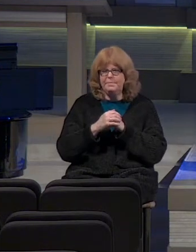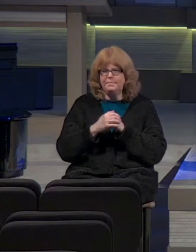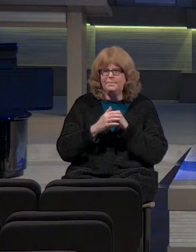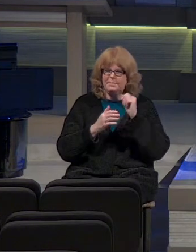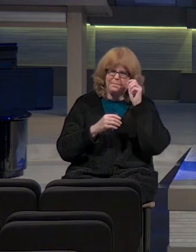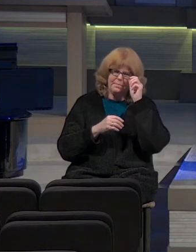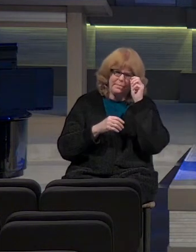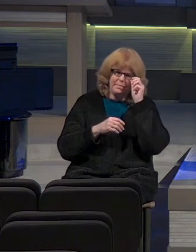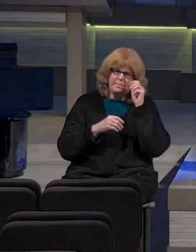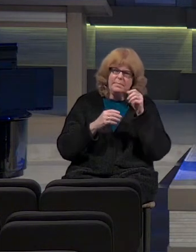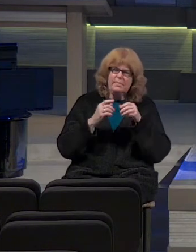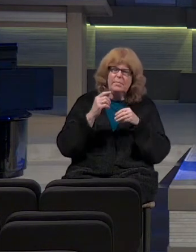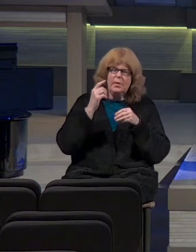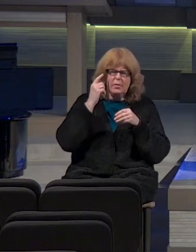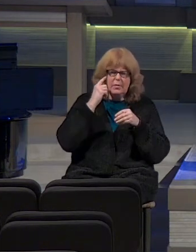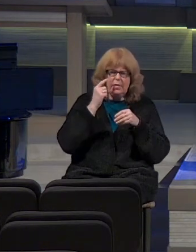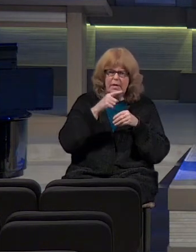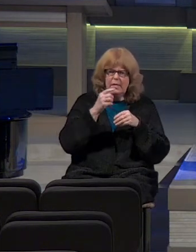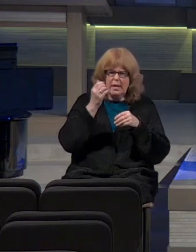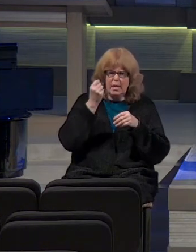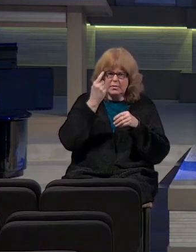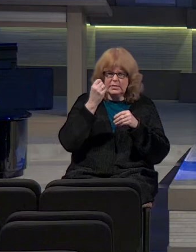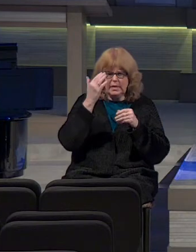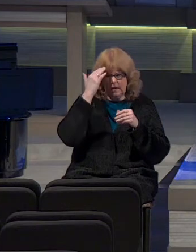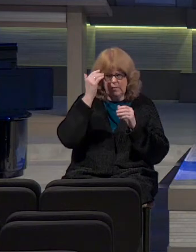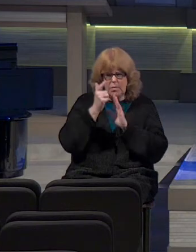you think that they understand and know the law?